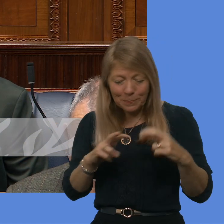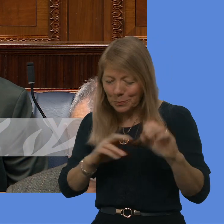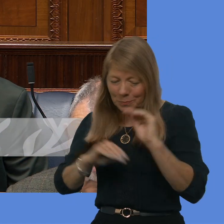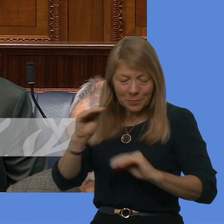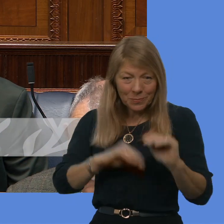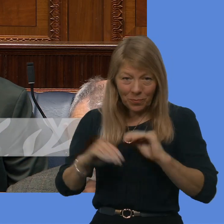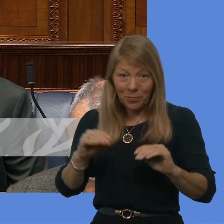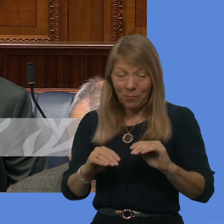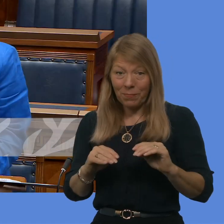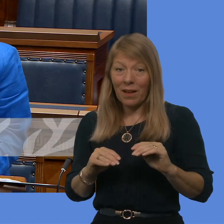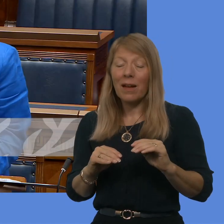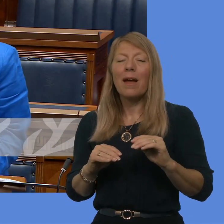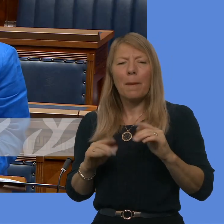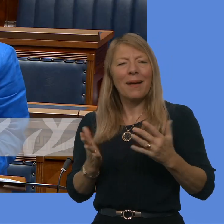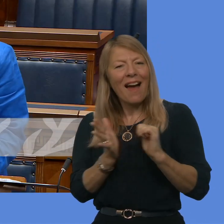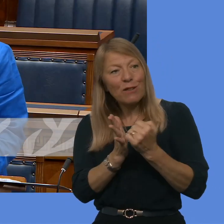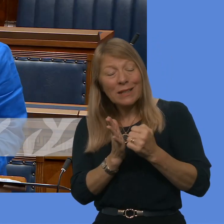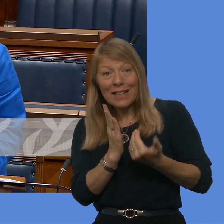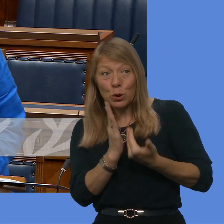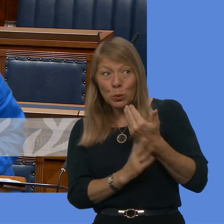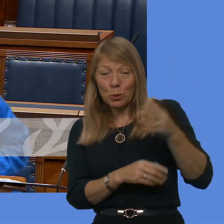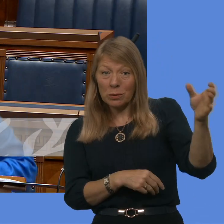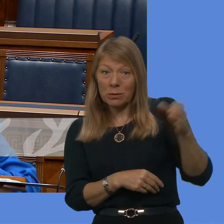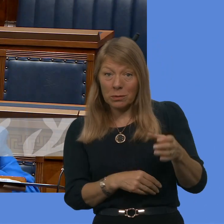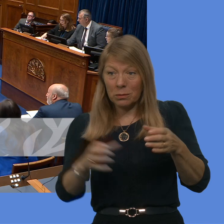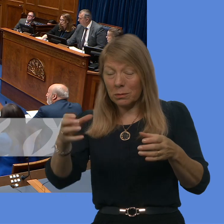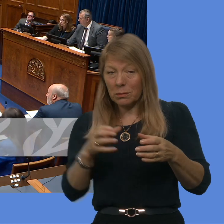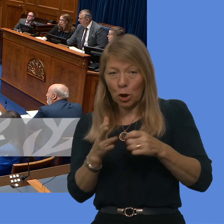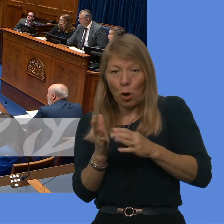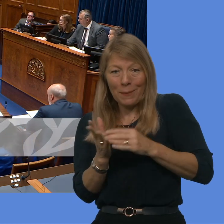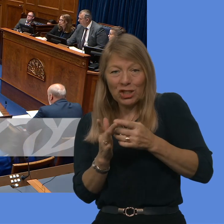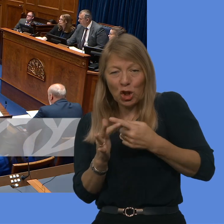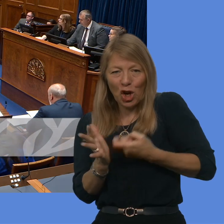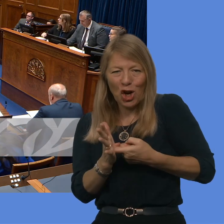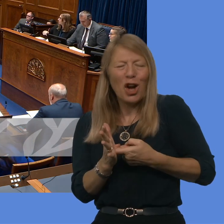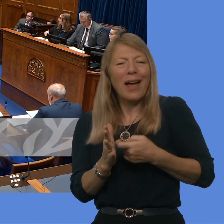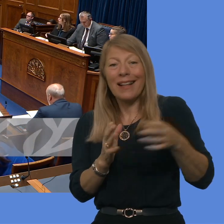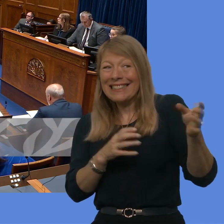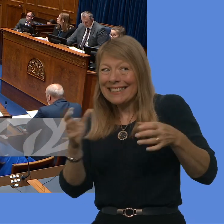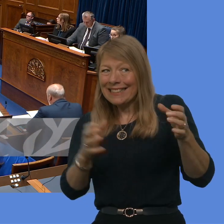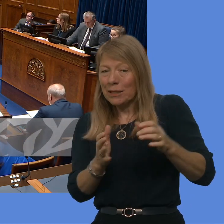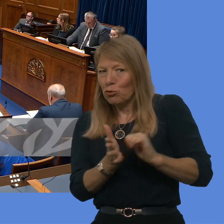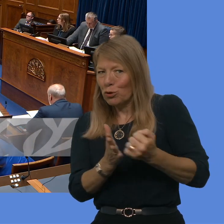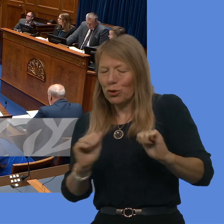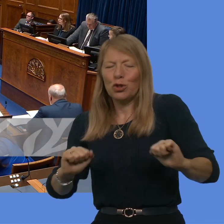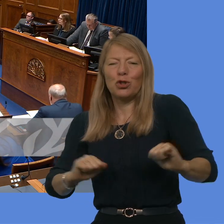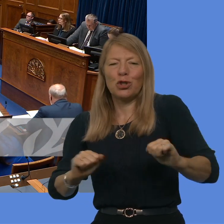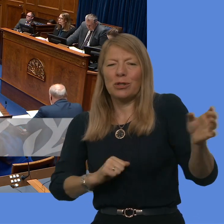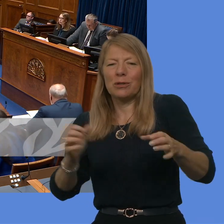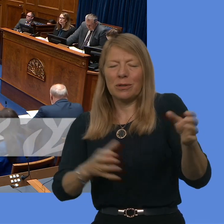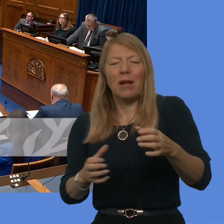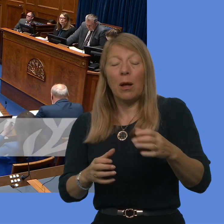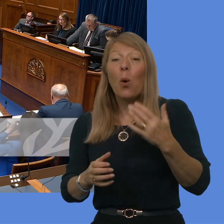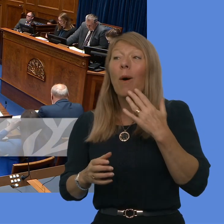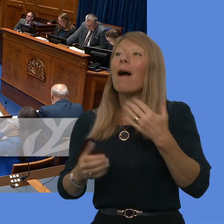necessary recruitment competitions. We will keep members updated. Mr. Delagi. Thank the Deputy First Minister for her